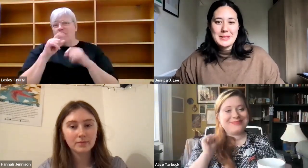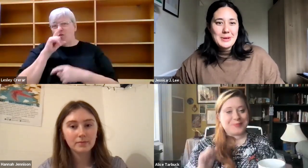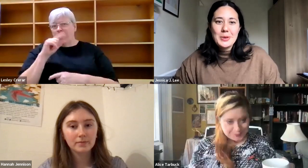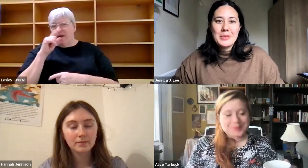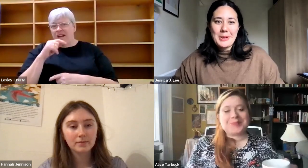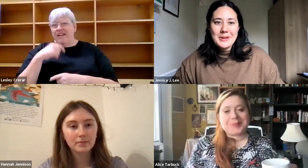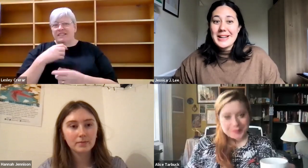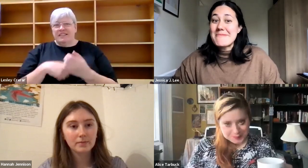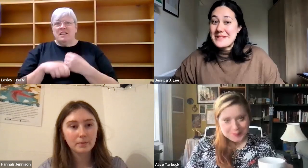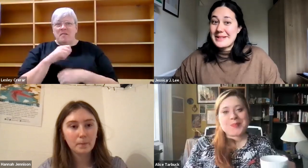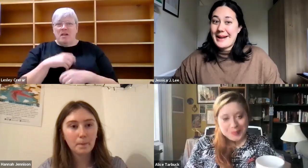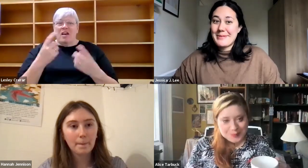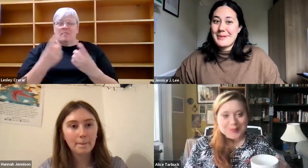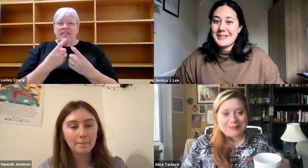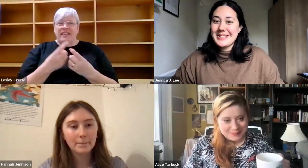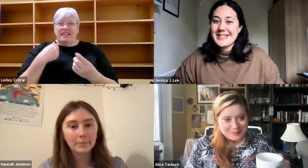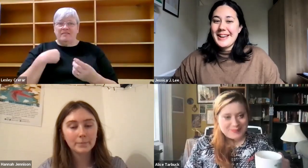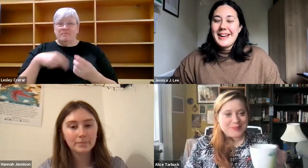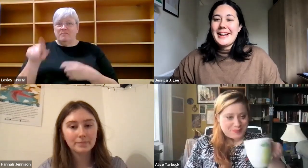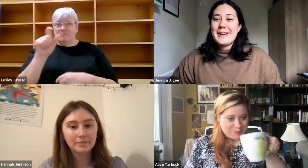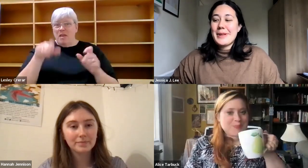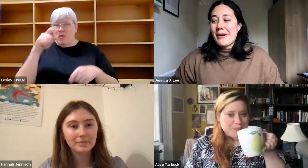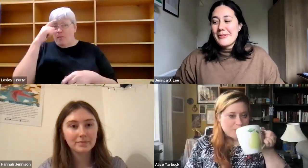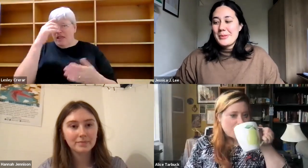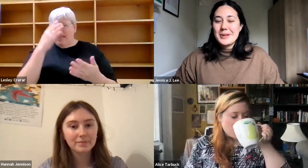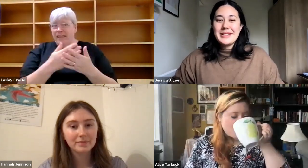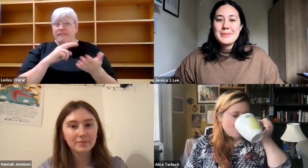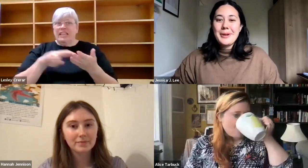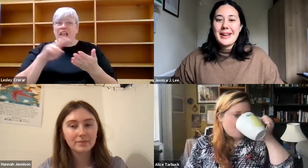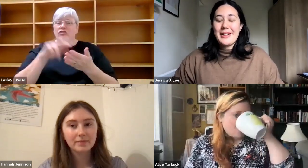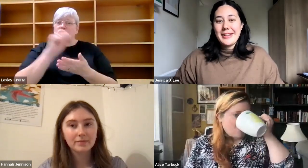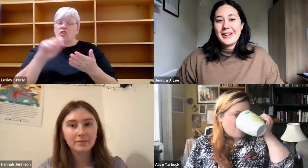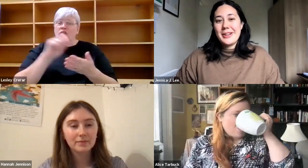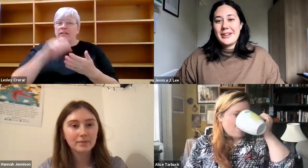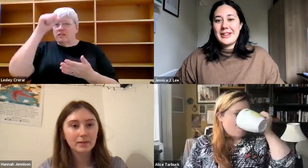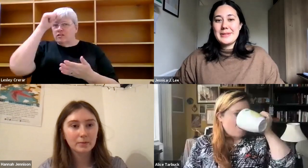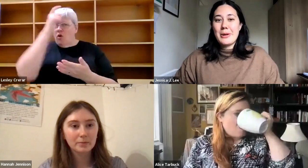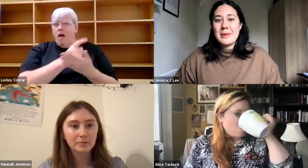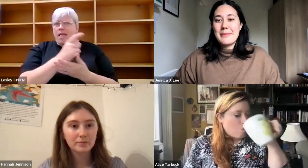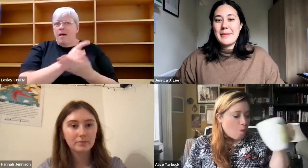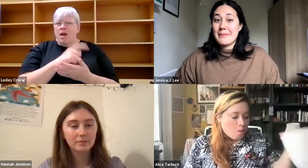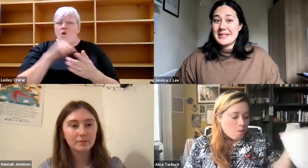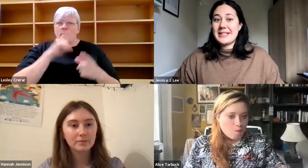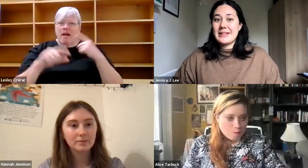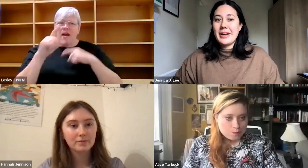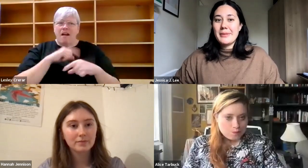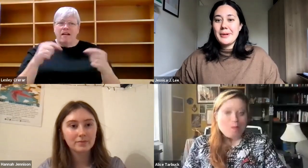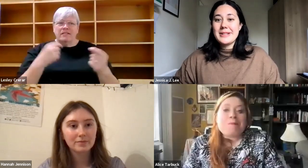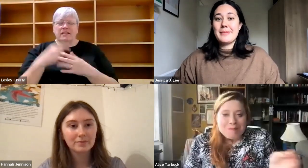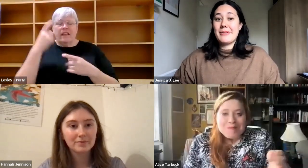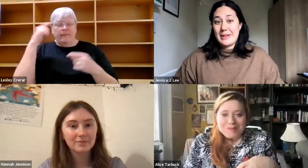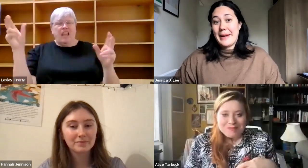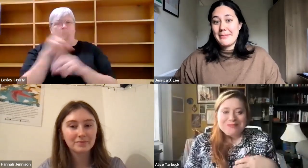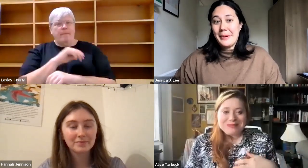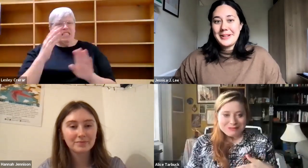writers must be good with birds. And I'm really bad with birds. Um, there are a few birds in this book and I feel like a lot of it is about me like misidentifying